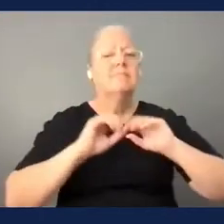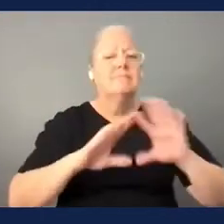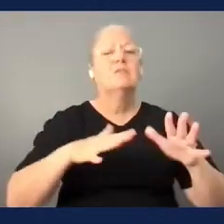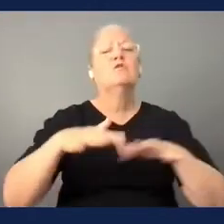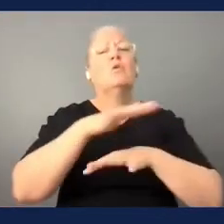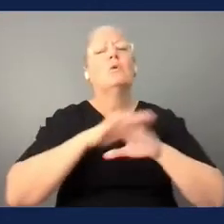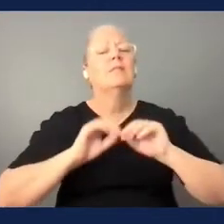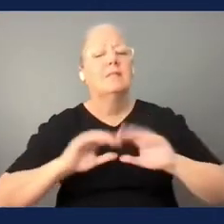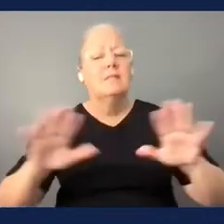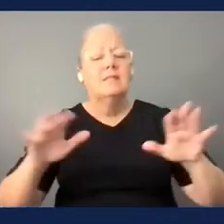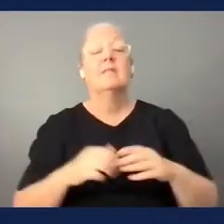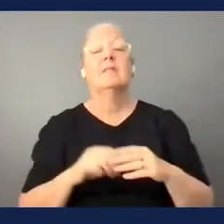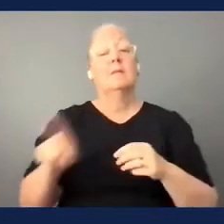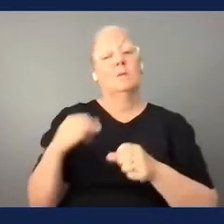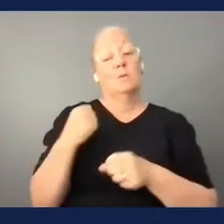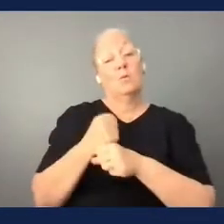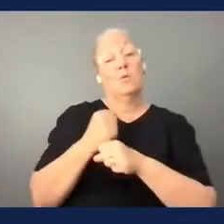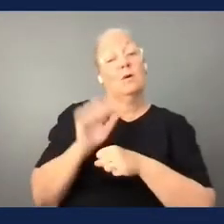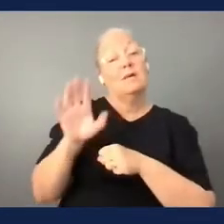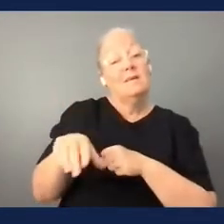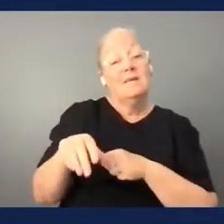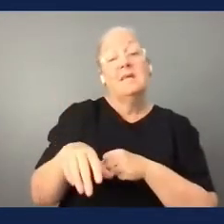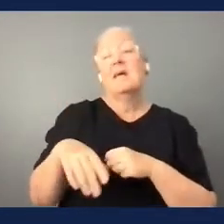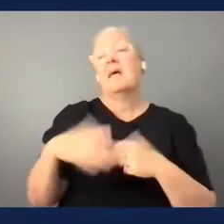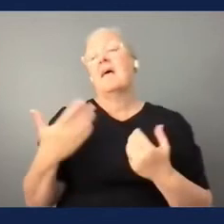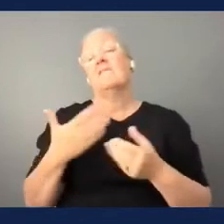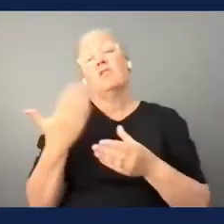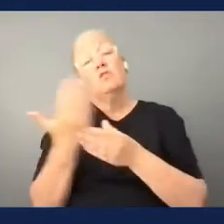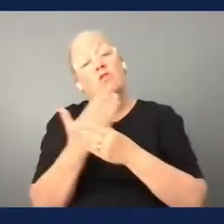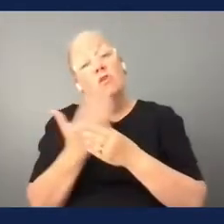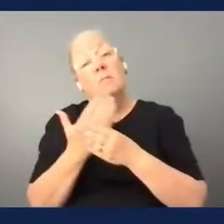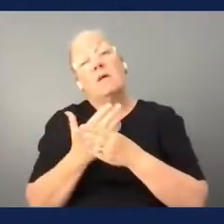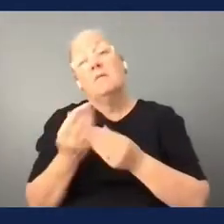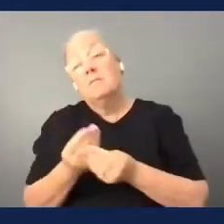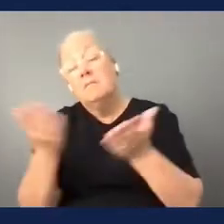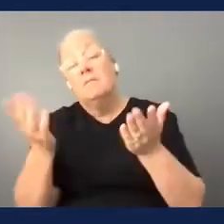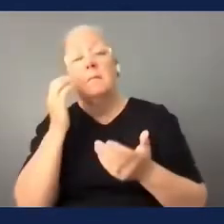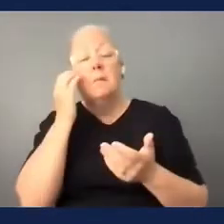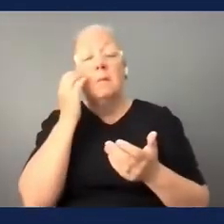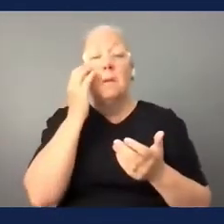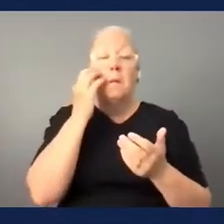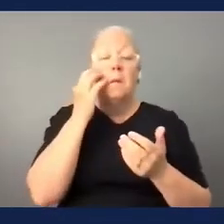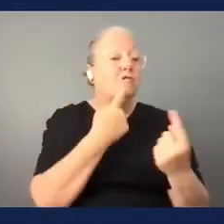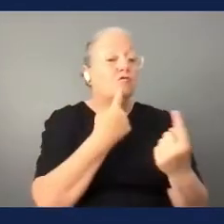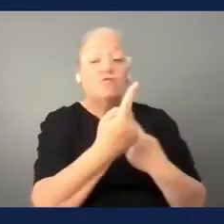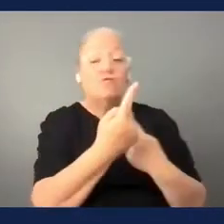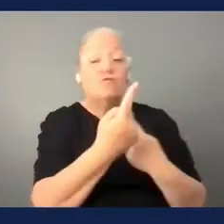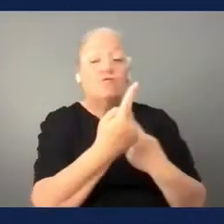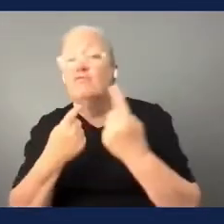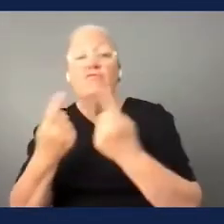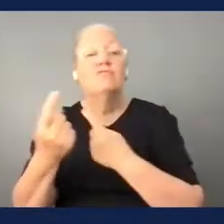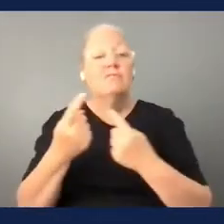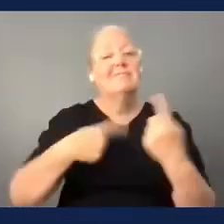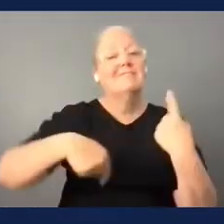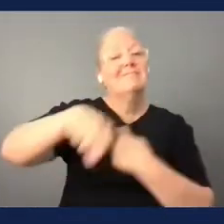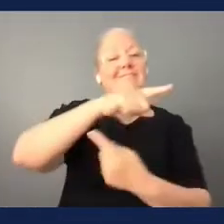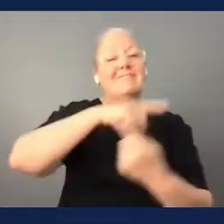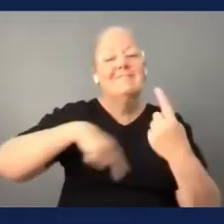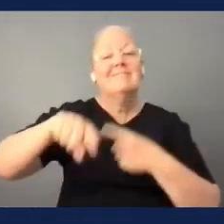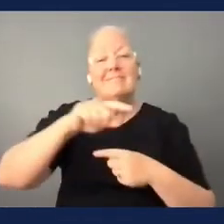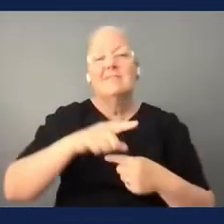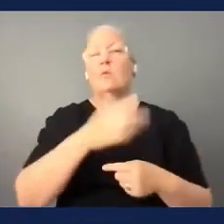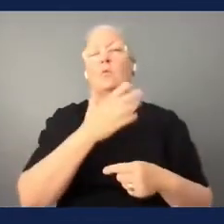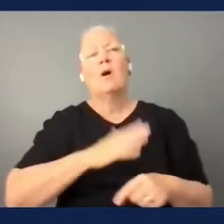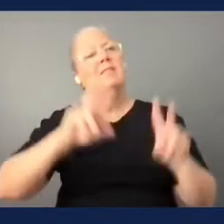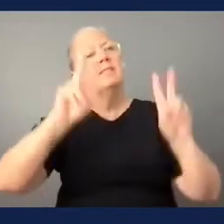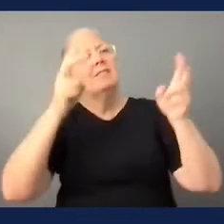workplace they can share documents there talk with each other share best practices if there's a topic they need to cover projects they want to work on